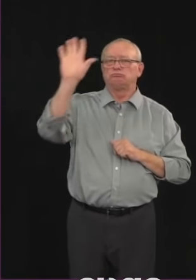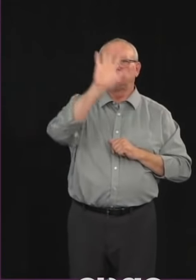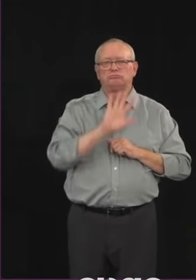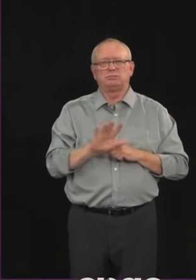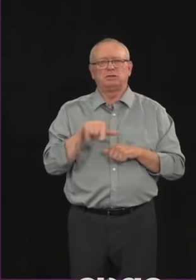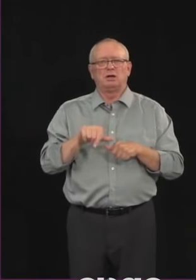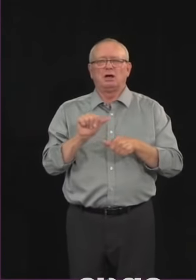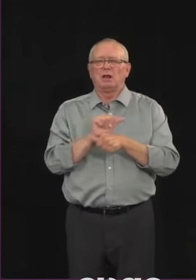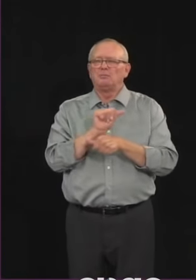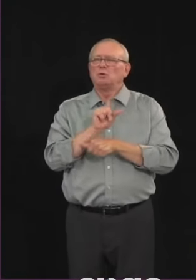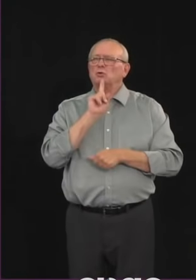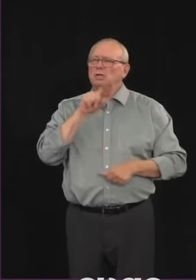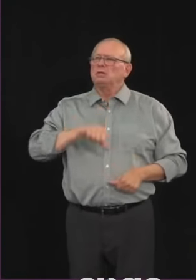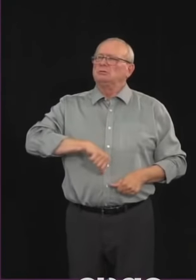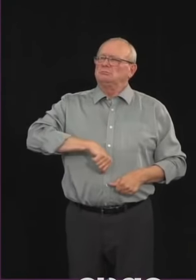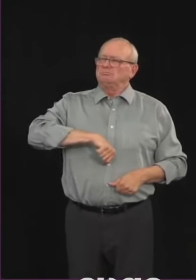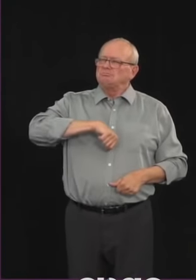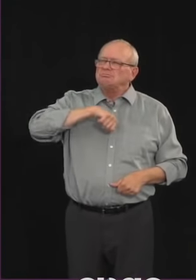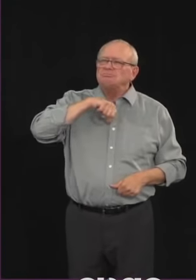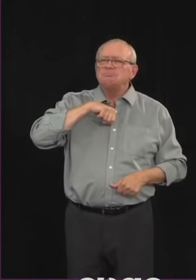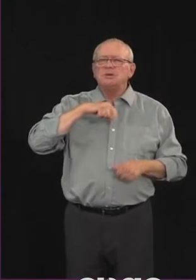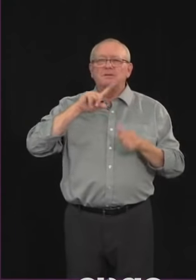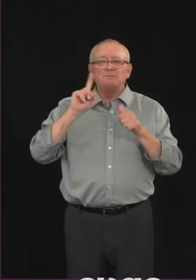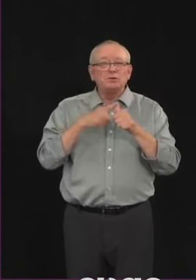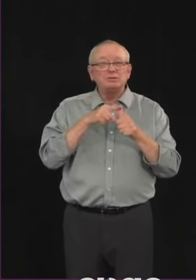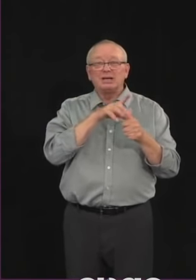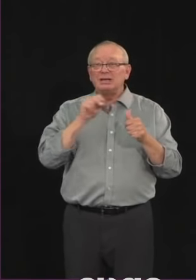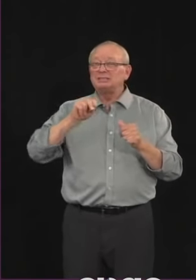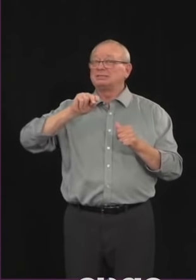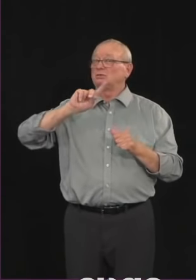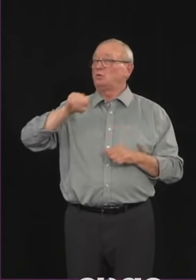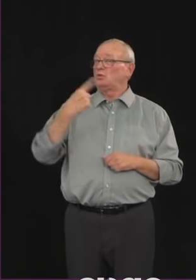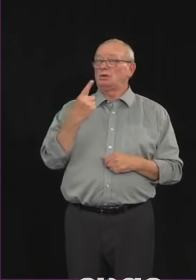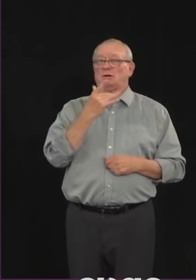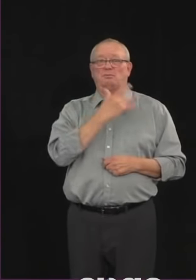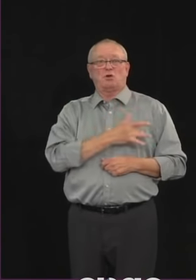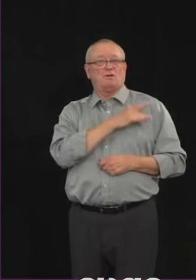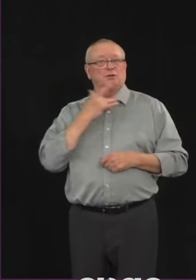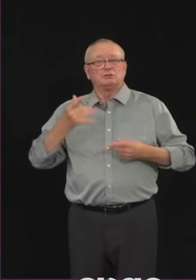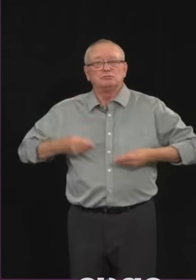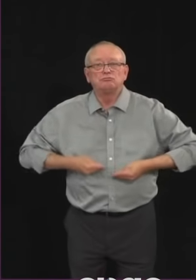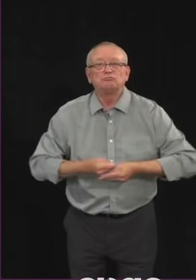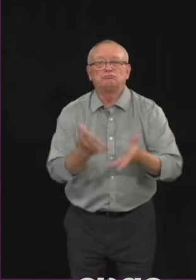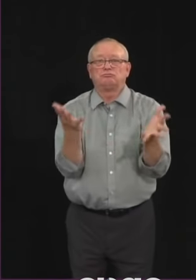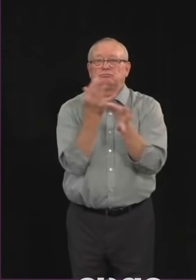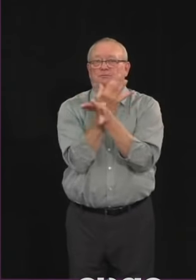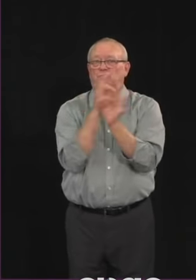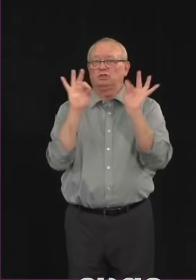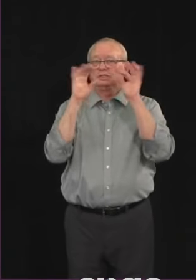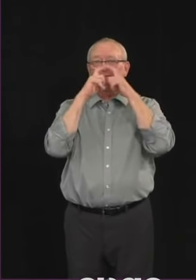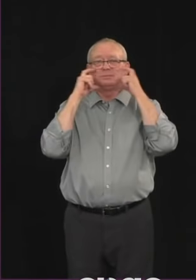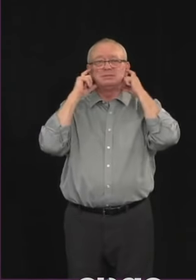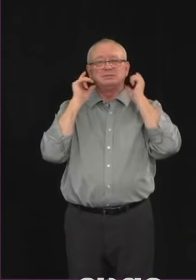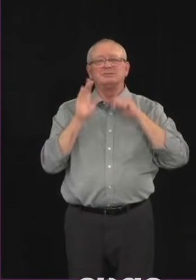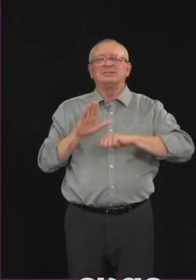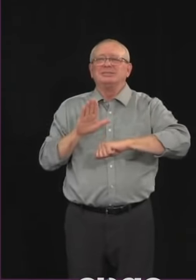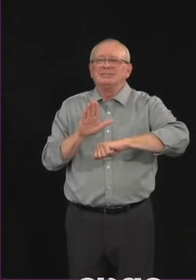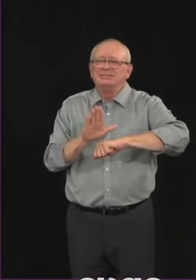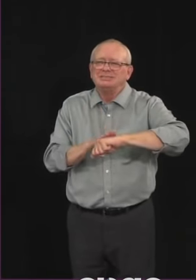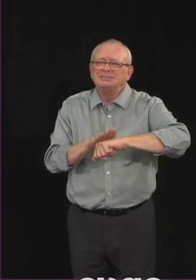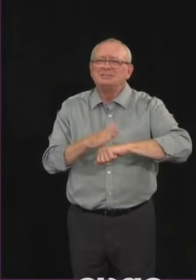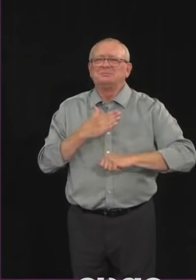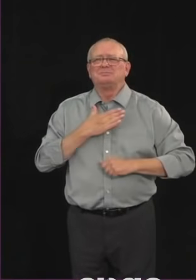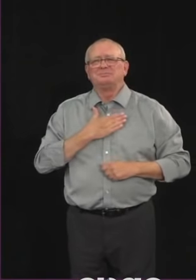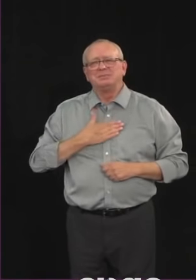province in Canada to do this. We strongly advise Albertans to follow the physical distancing guidelines and